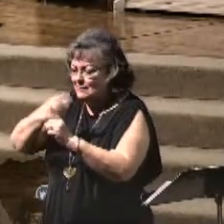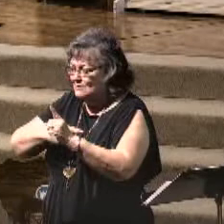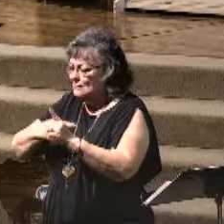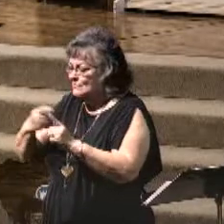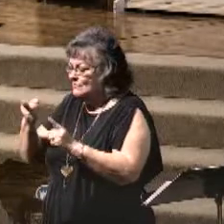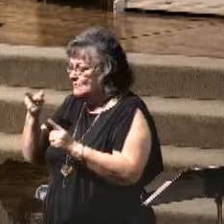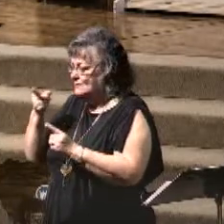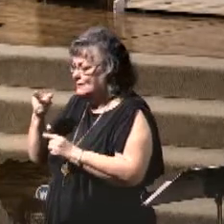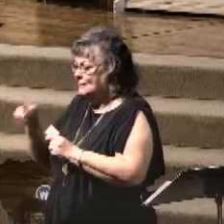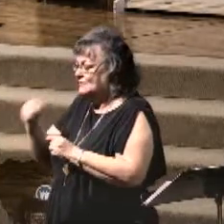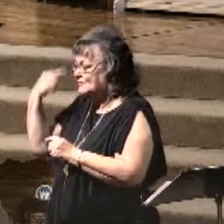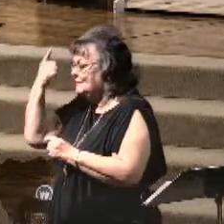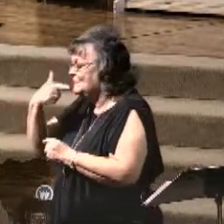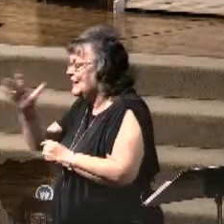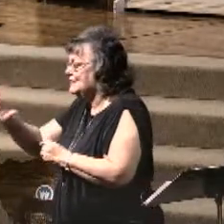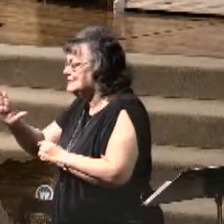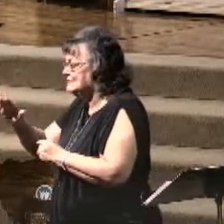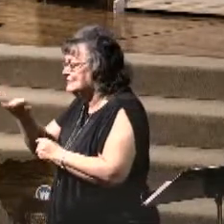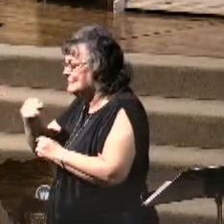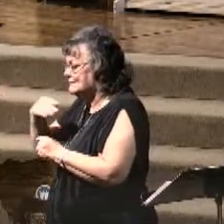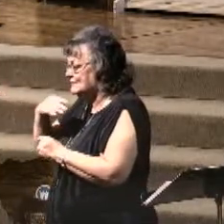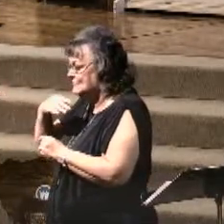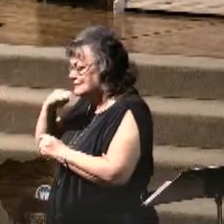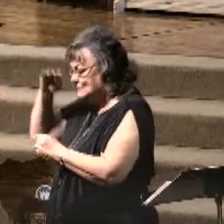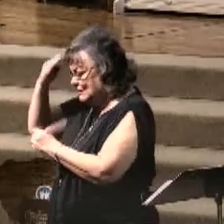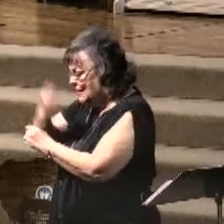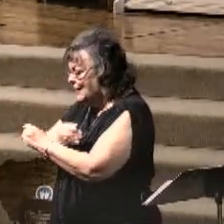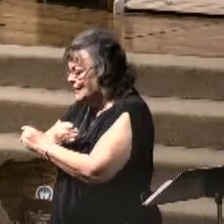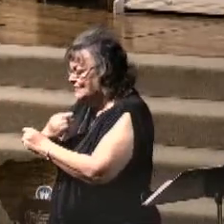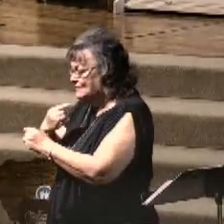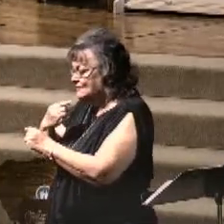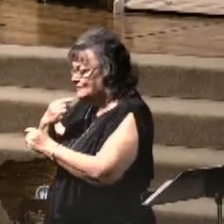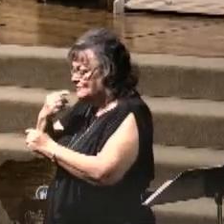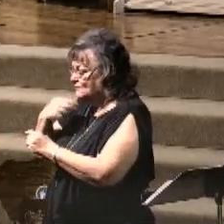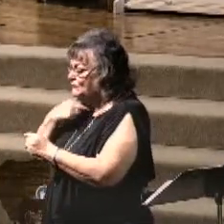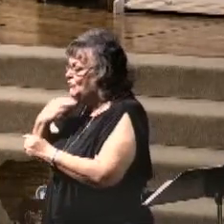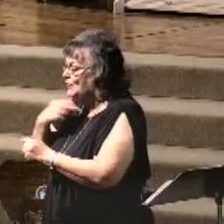son and his voice saying, Daddy, Daddy, can you save me?